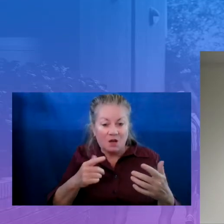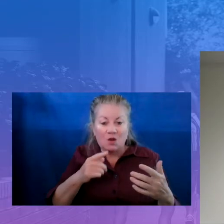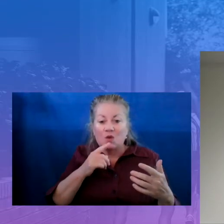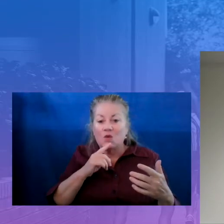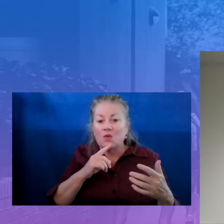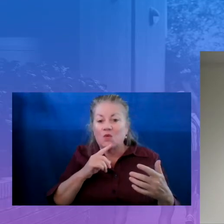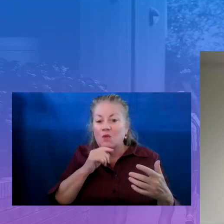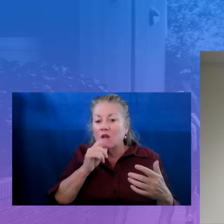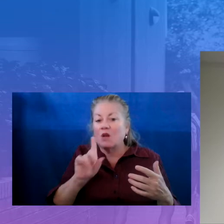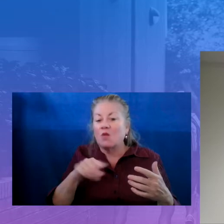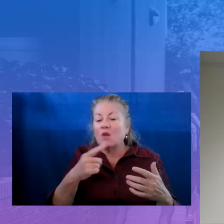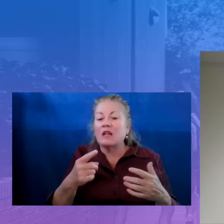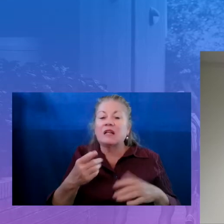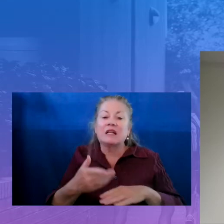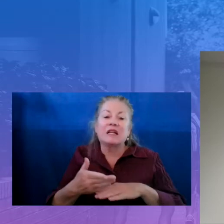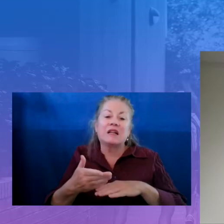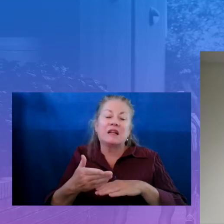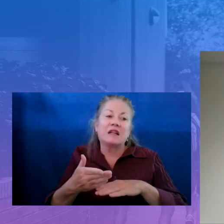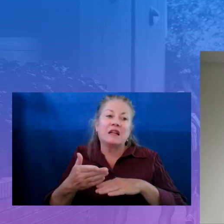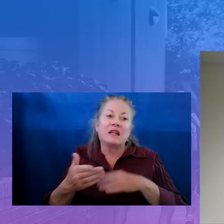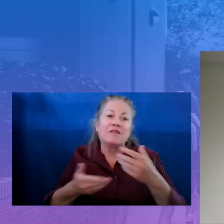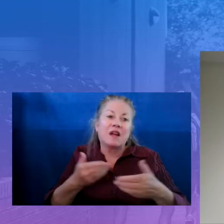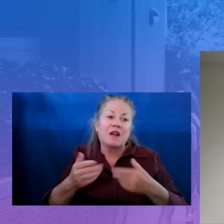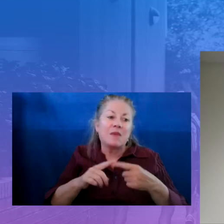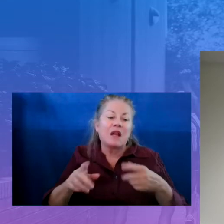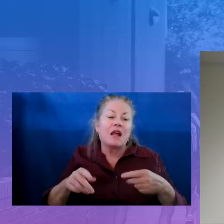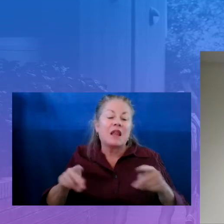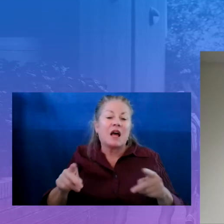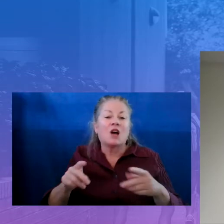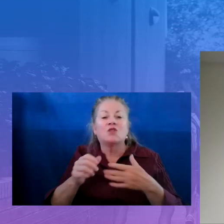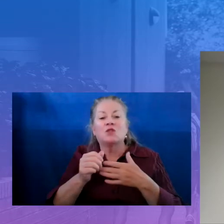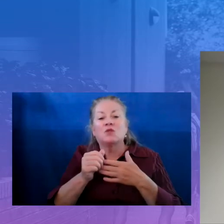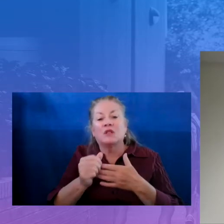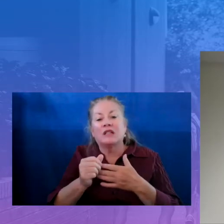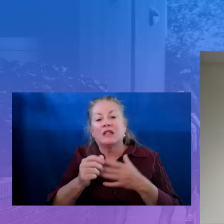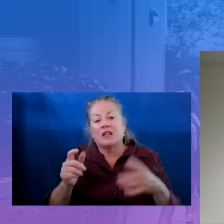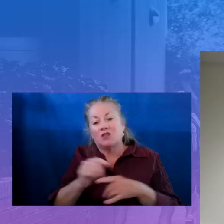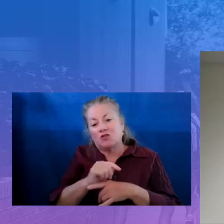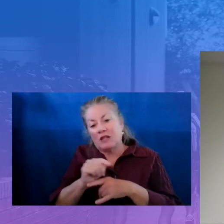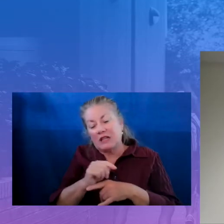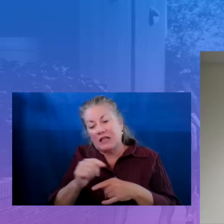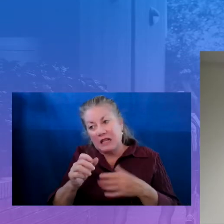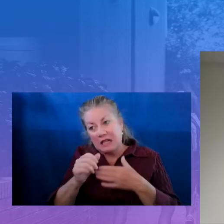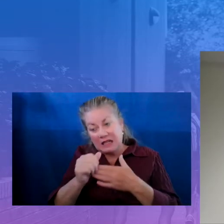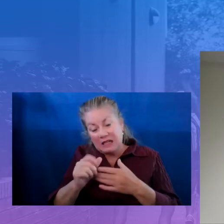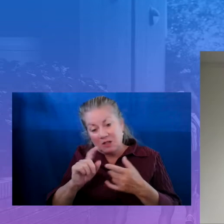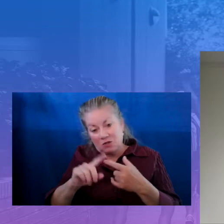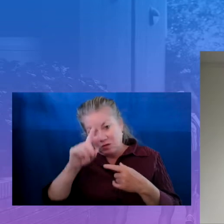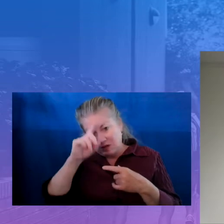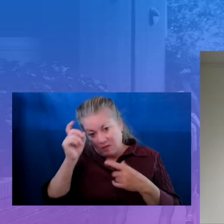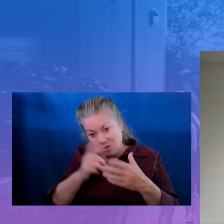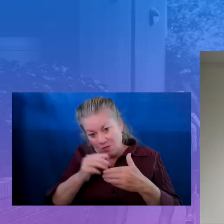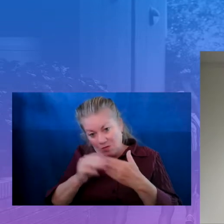allowed to lead a lot of the training that leads up to summer programming. So we can focus on the things that Paula mentioned around engagement,